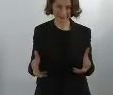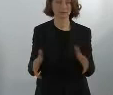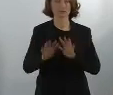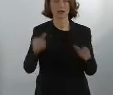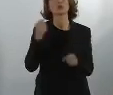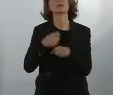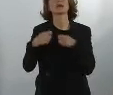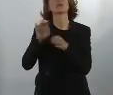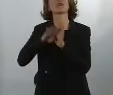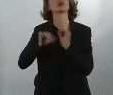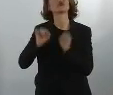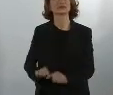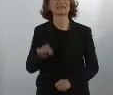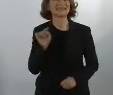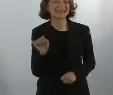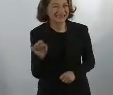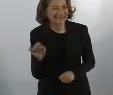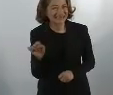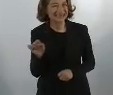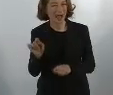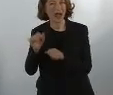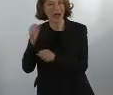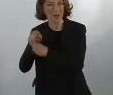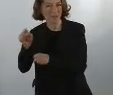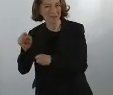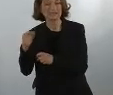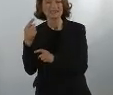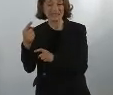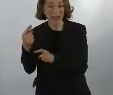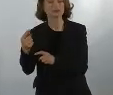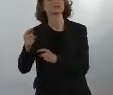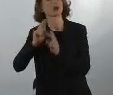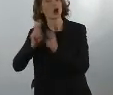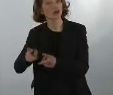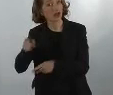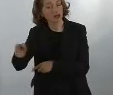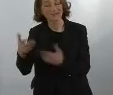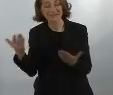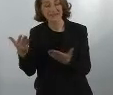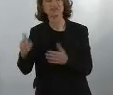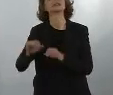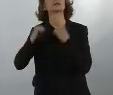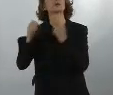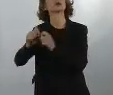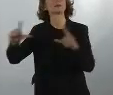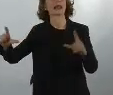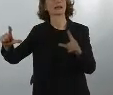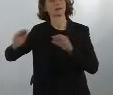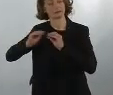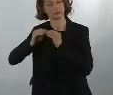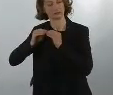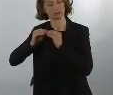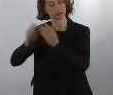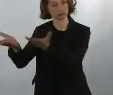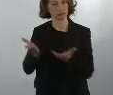service into that. We also created a new post at the federal office for the protection of the Constitution, so the Domestic Intelligence Service,